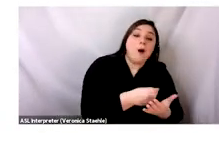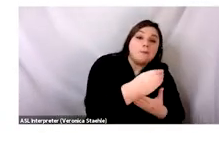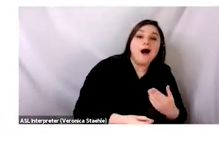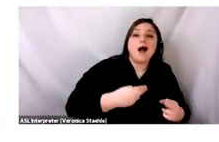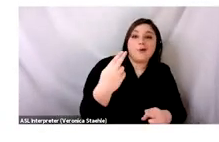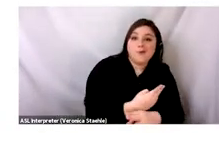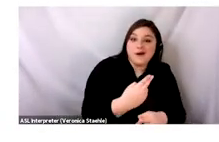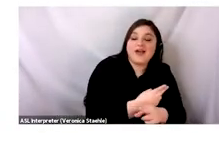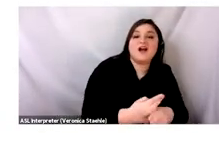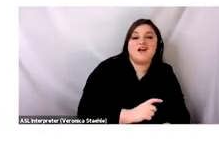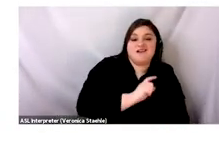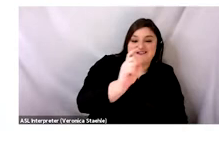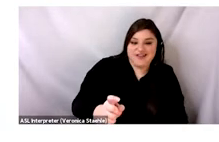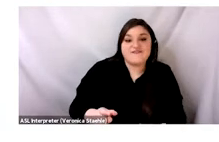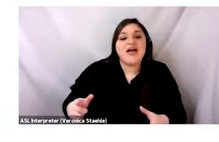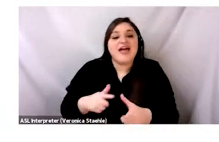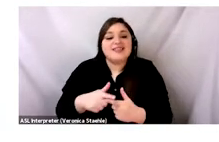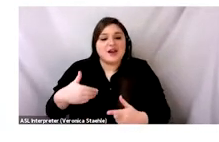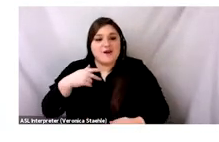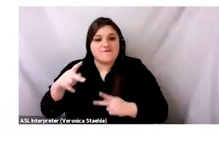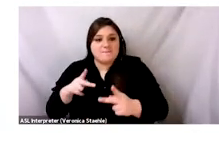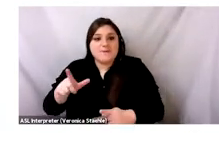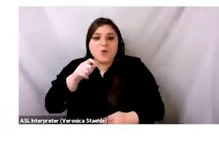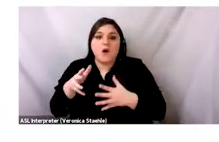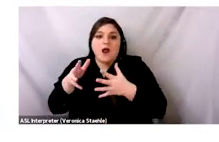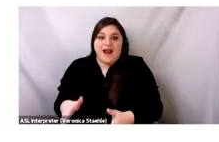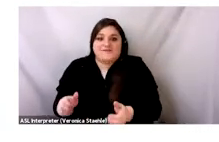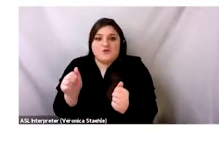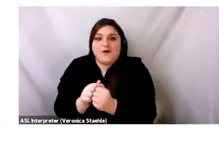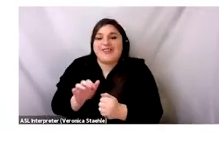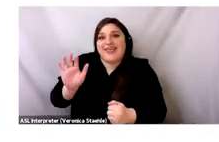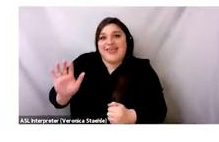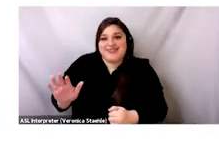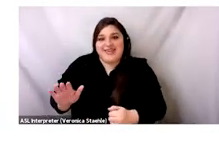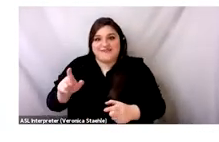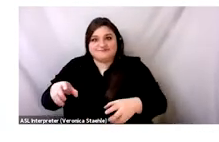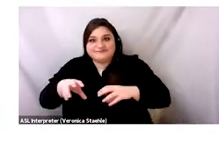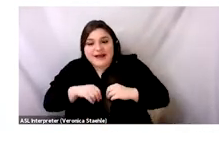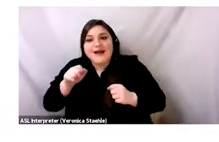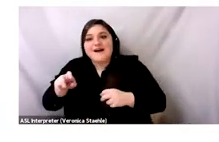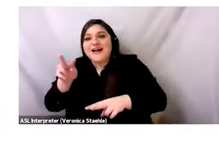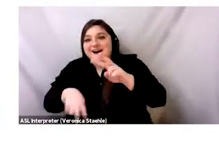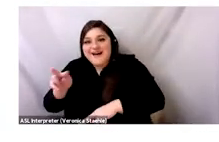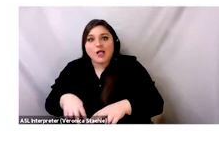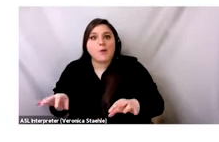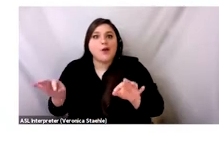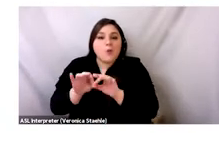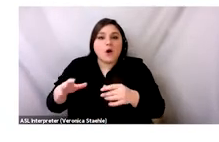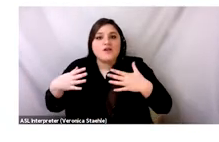So clothing is sorted by category, sometimes upwards of 350 categories defined by garment types and quality.